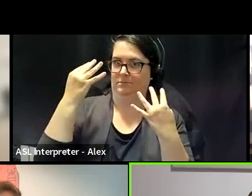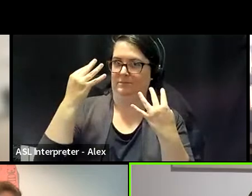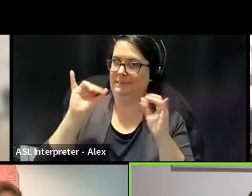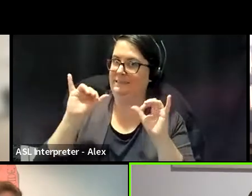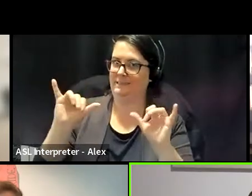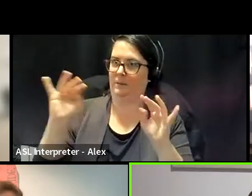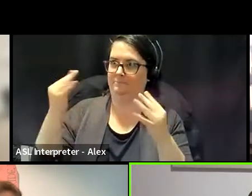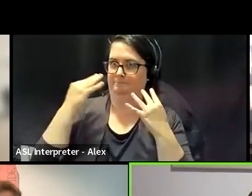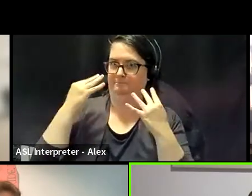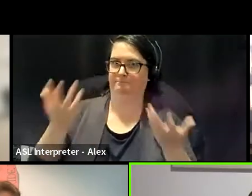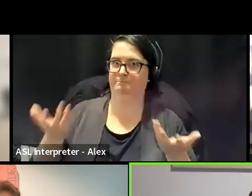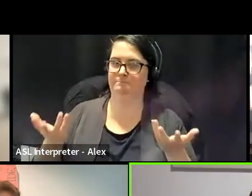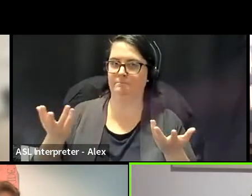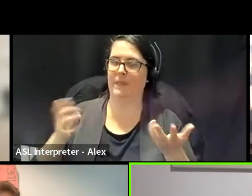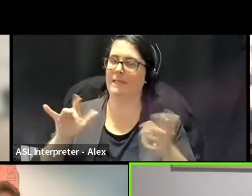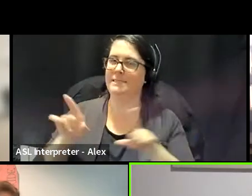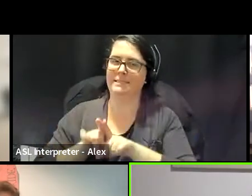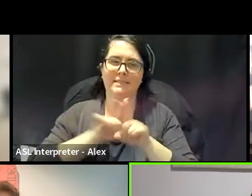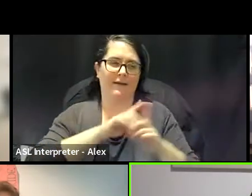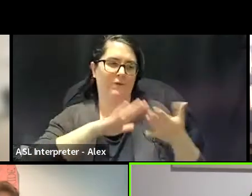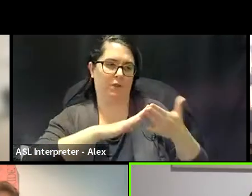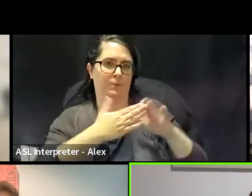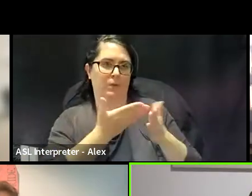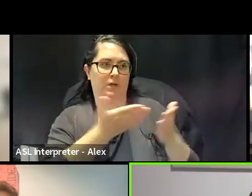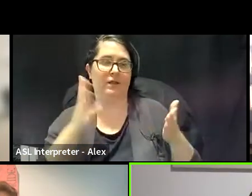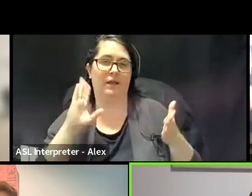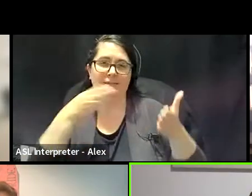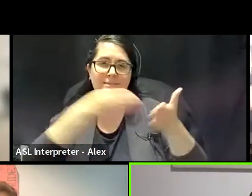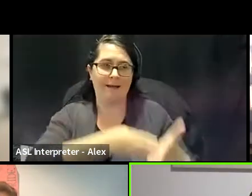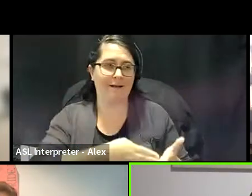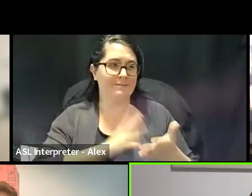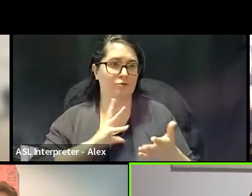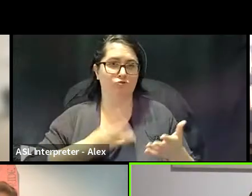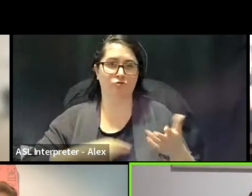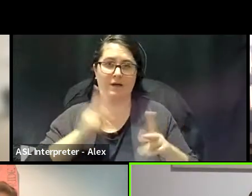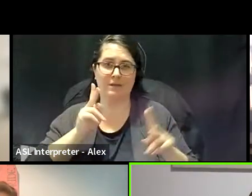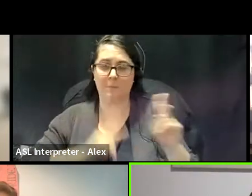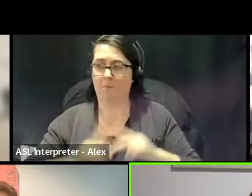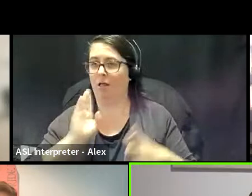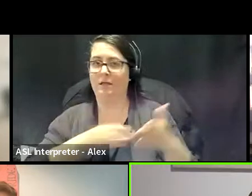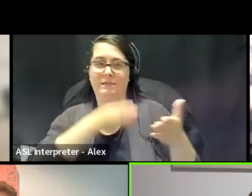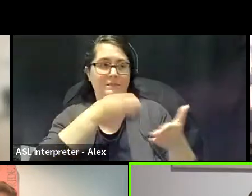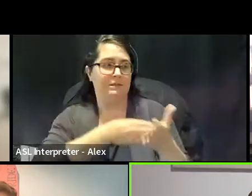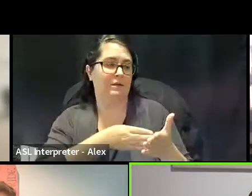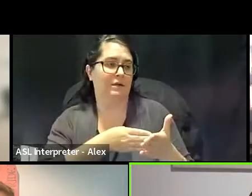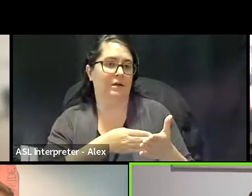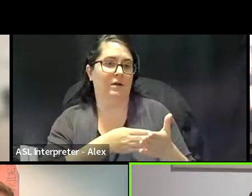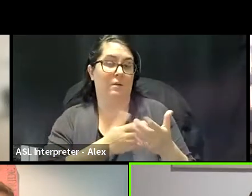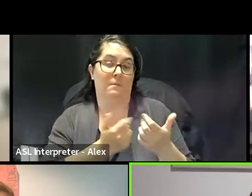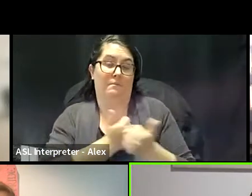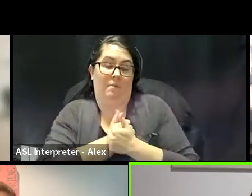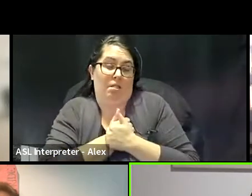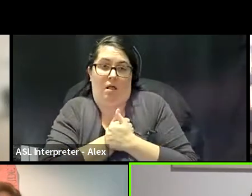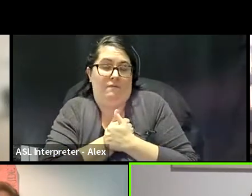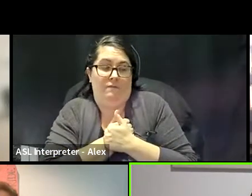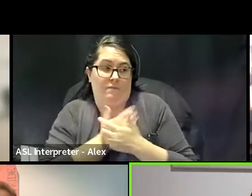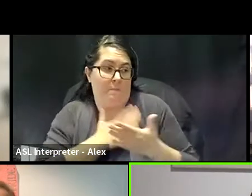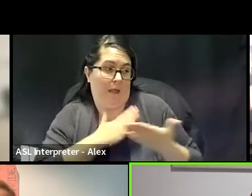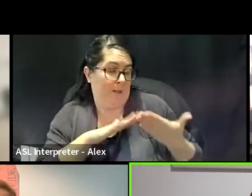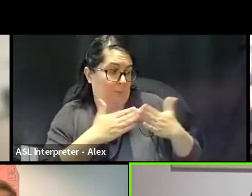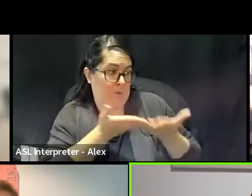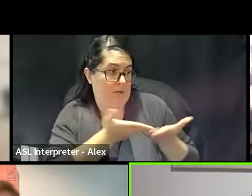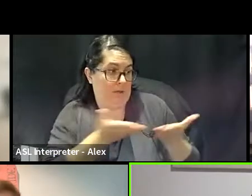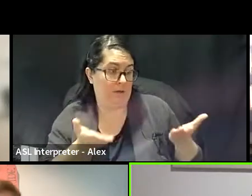now for our communities with the attacks on trans people, with the attacks on people that I love within my own community,